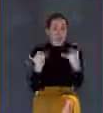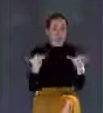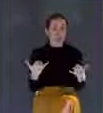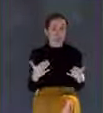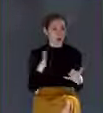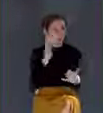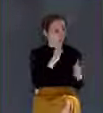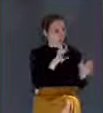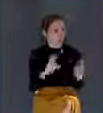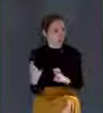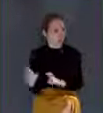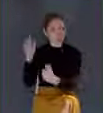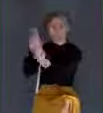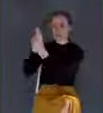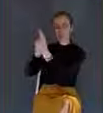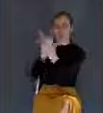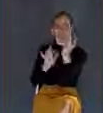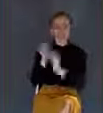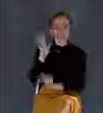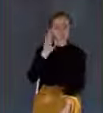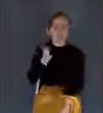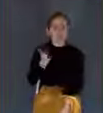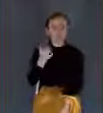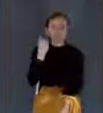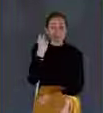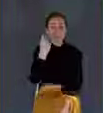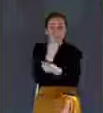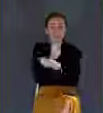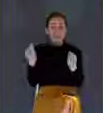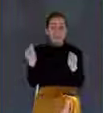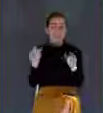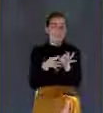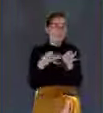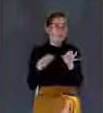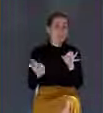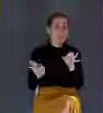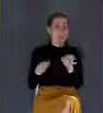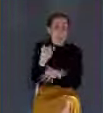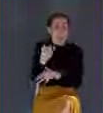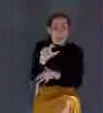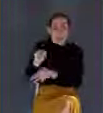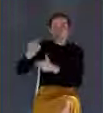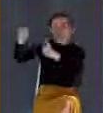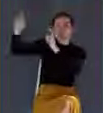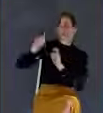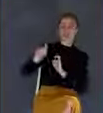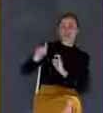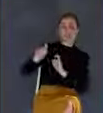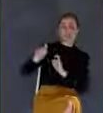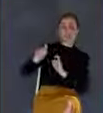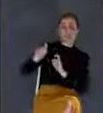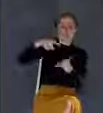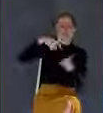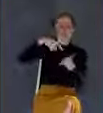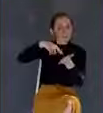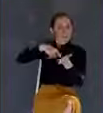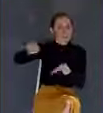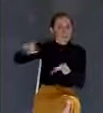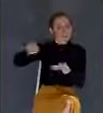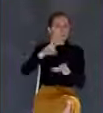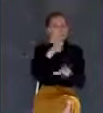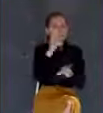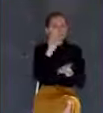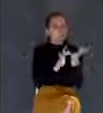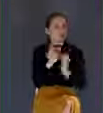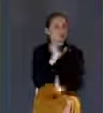Salvation is so very simple. It's a gift provided by Jesus Christ, paid for by the precious blood of Christ, shed for your